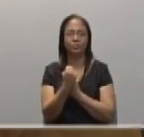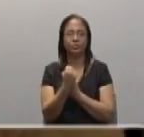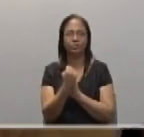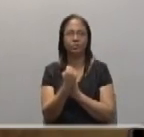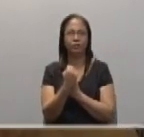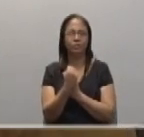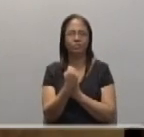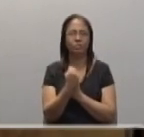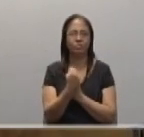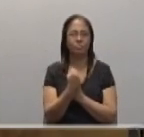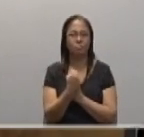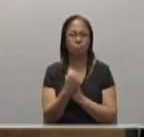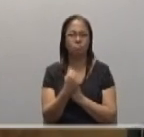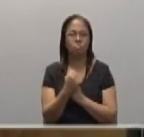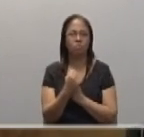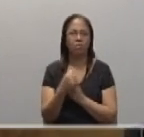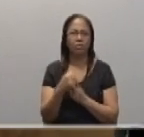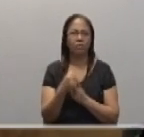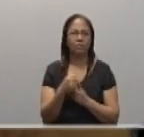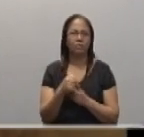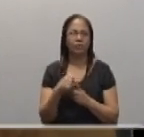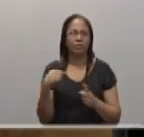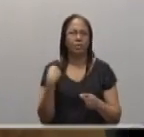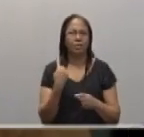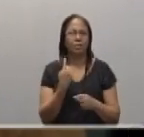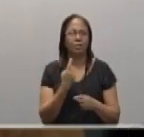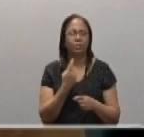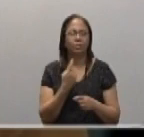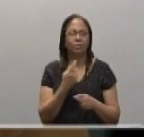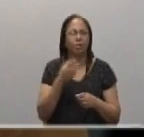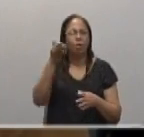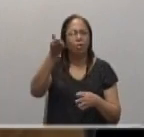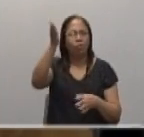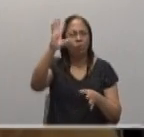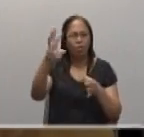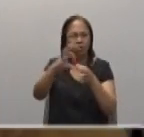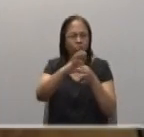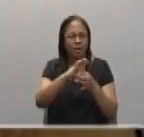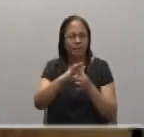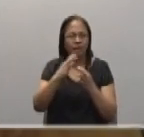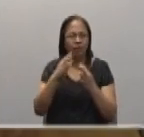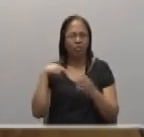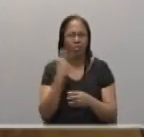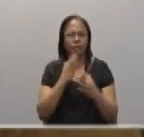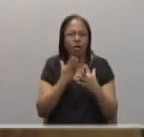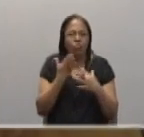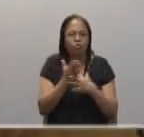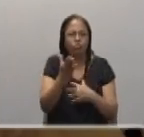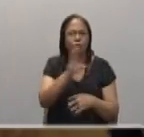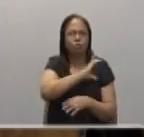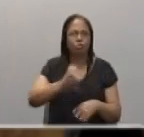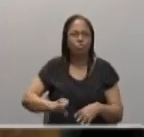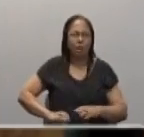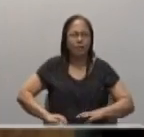reconciled us in Christ. So we have been reconciled.